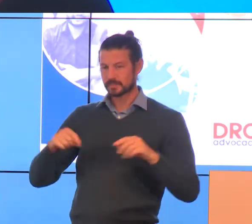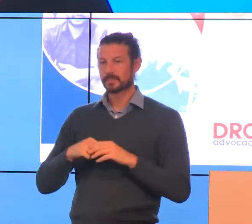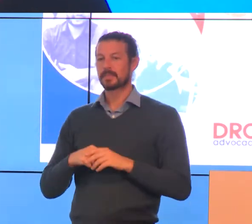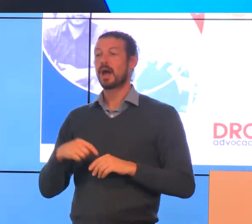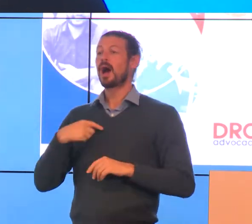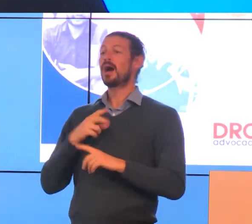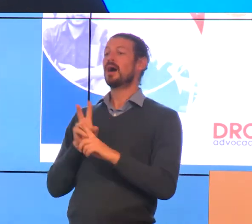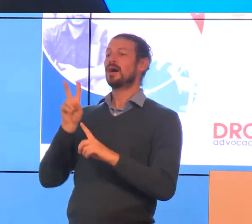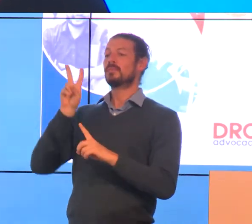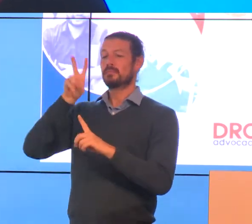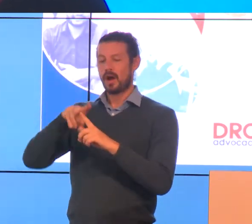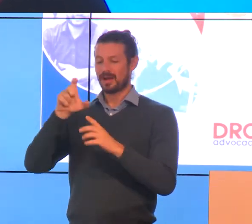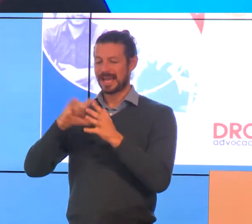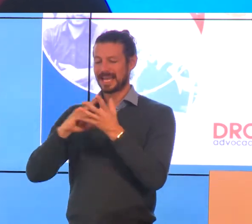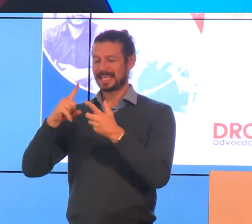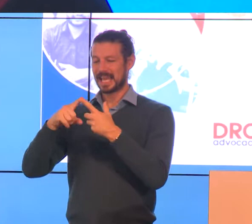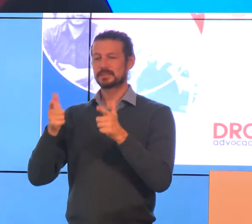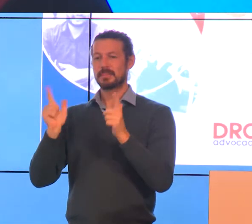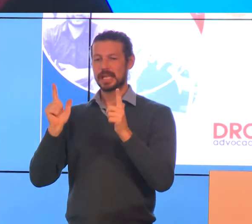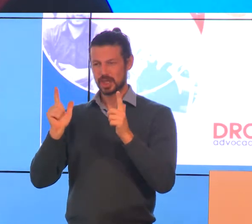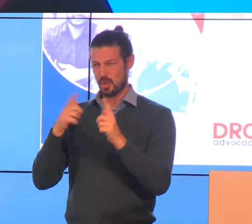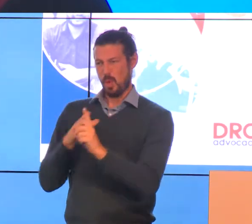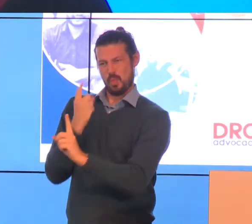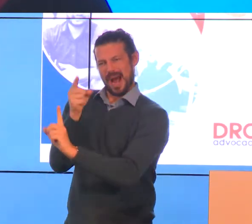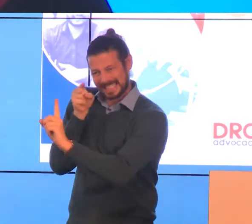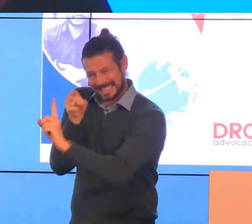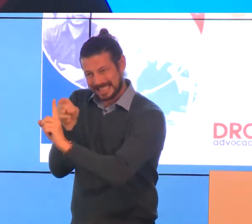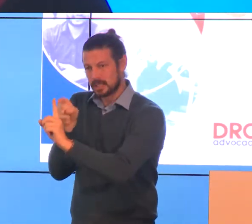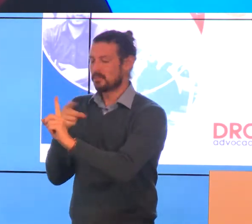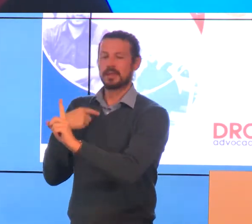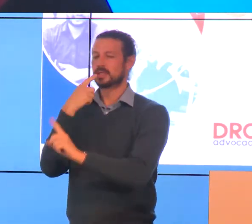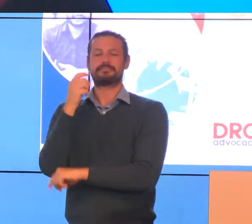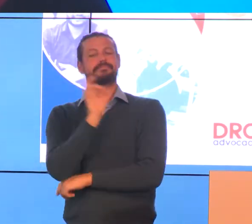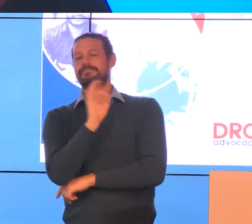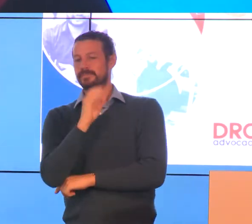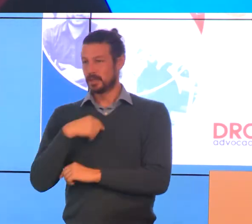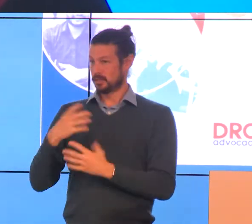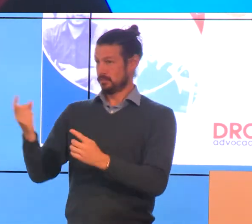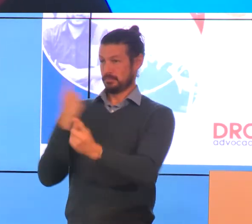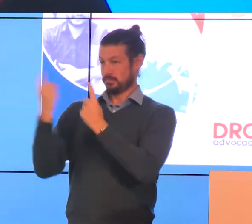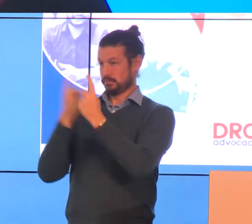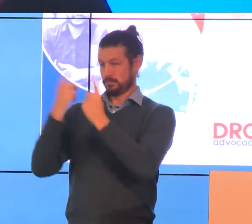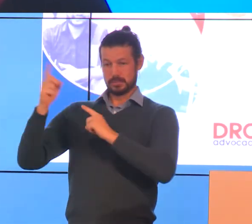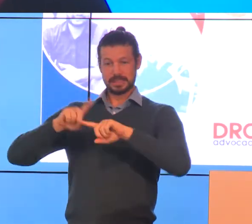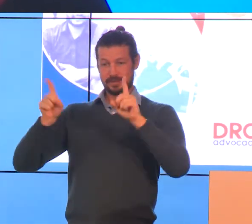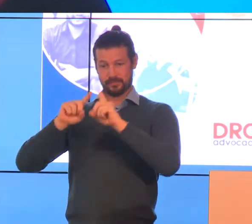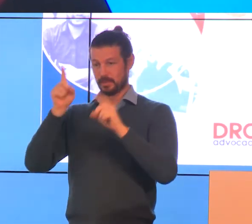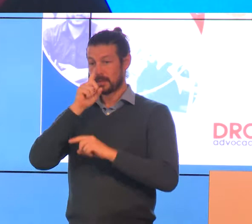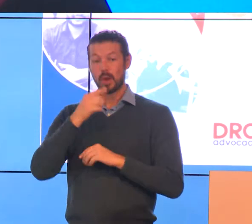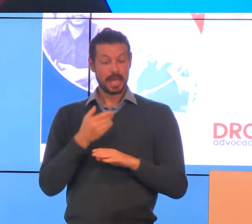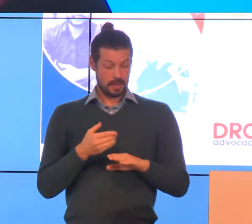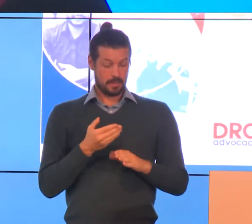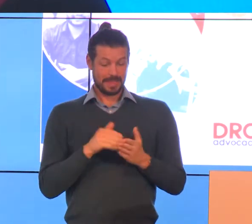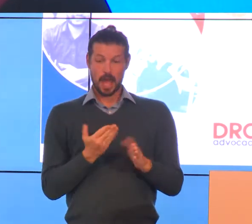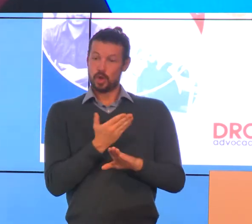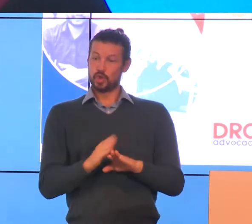specific case manager and was being told different things by different people. I'm currently on Newstart, but I'm exempted from